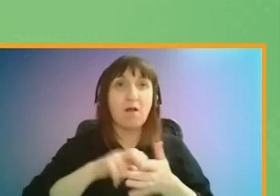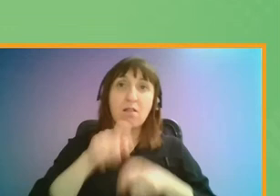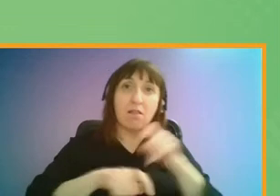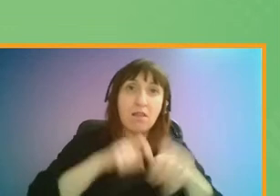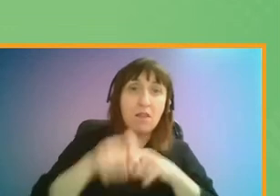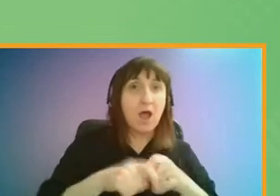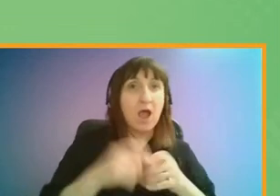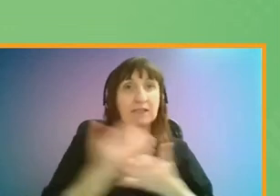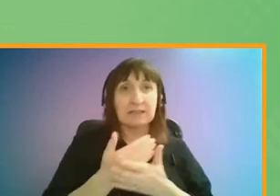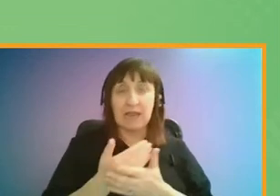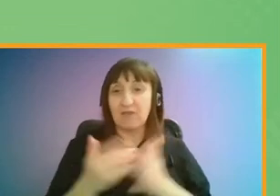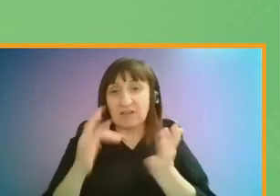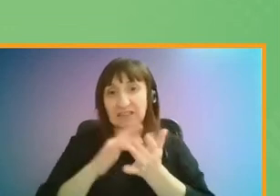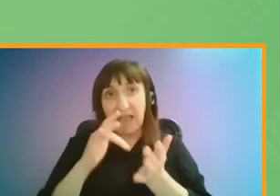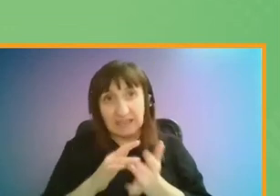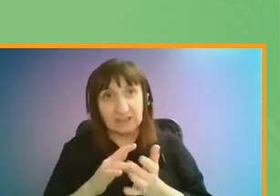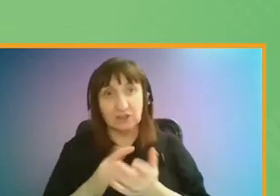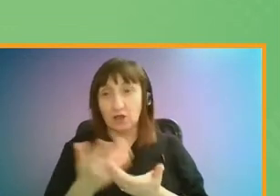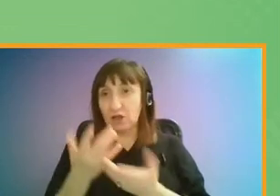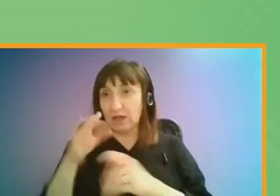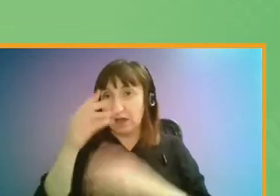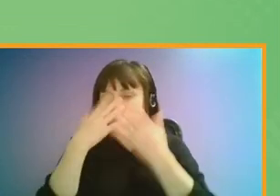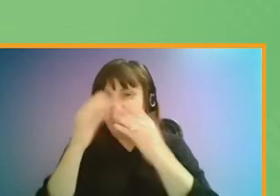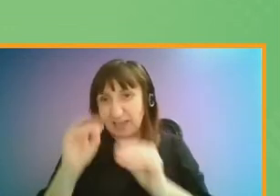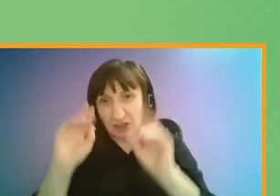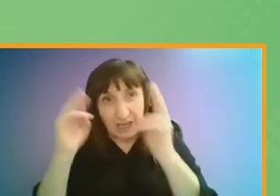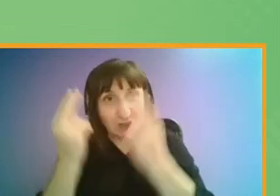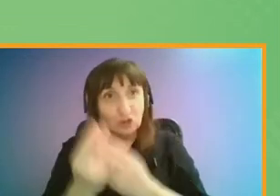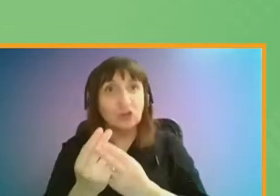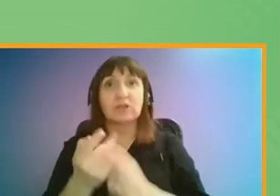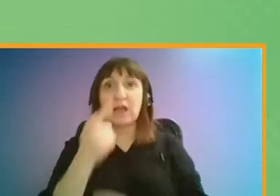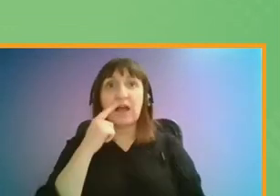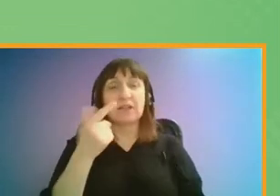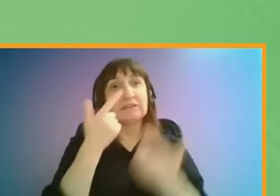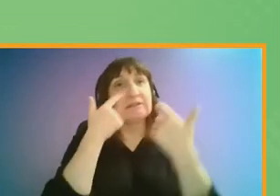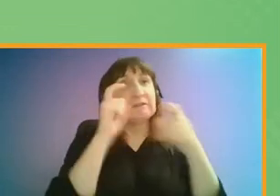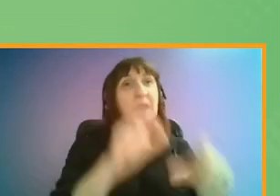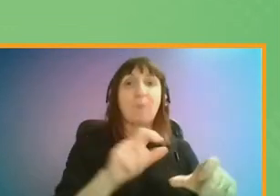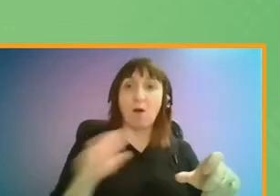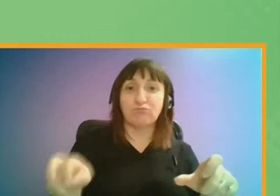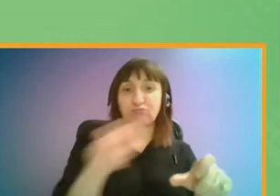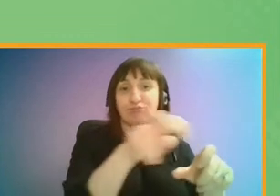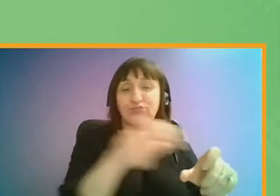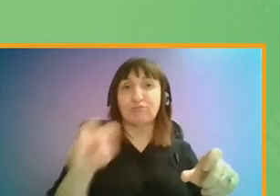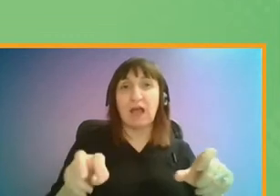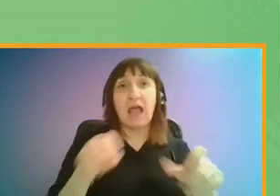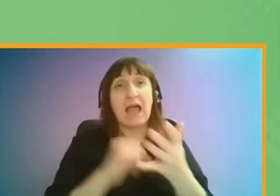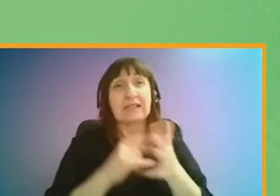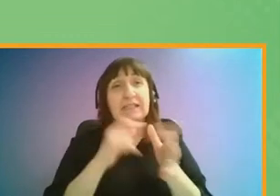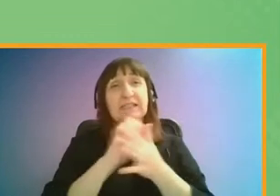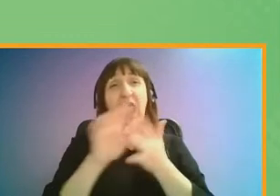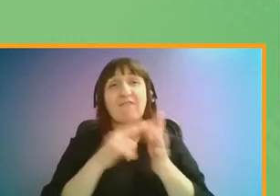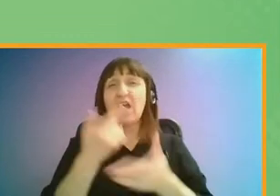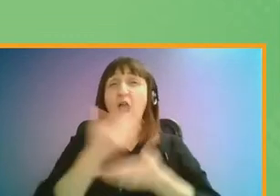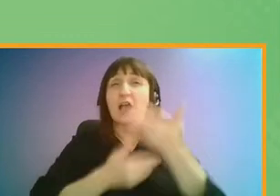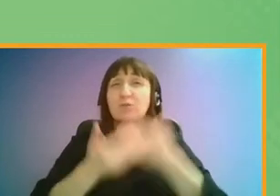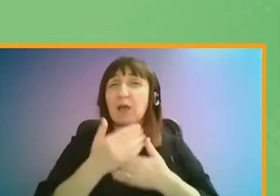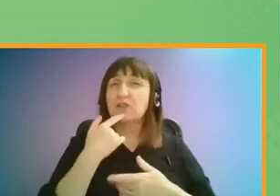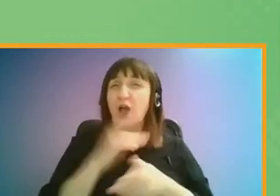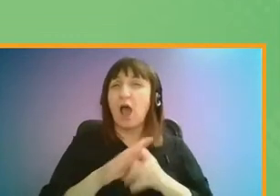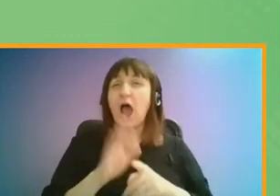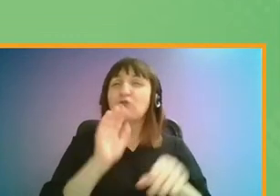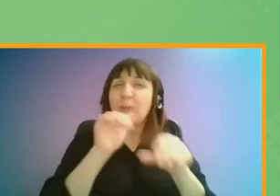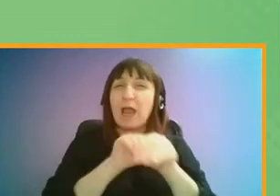routes between town centres, places of education and residential neighbourhoods. As Safia explained earlier, we think this needs to be done in a way that is